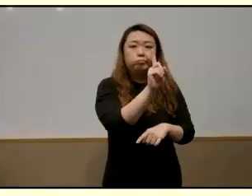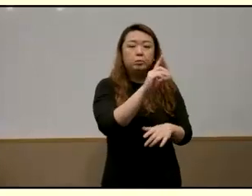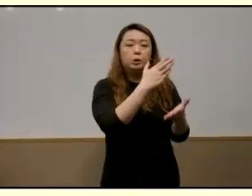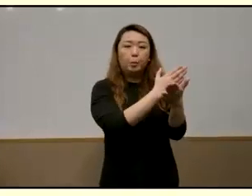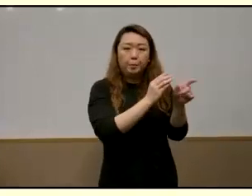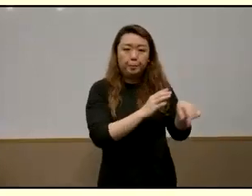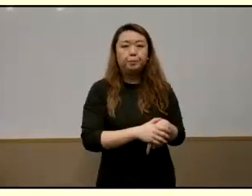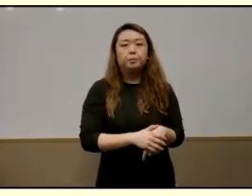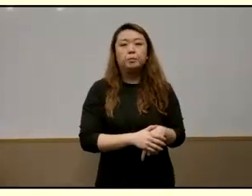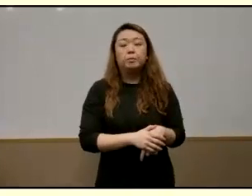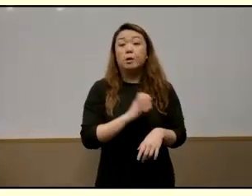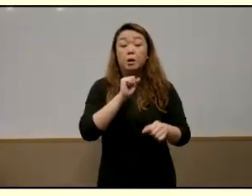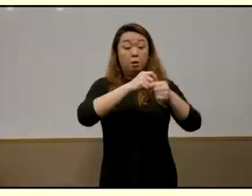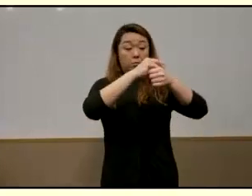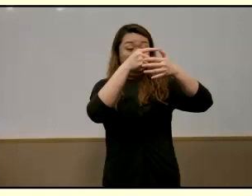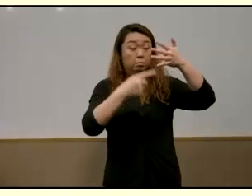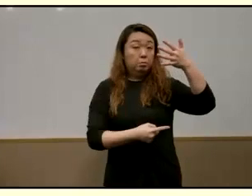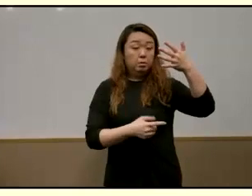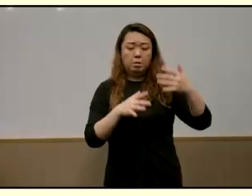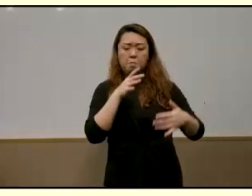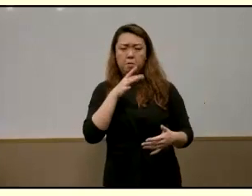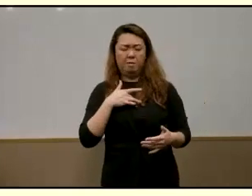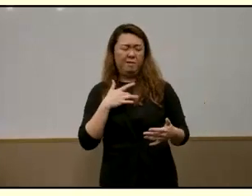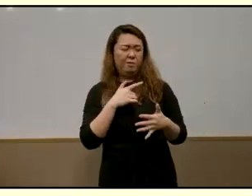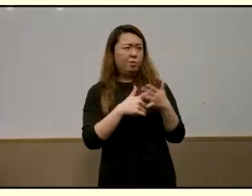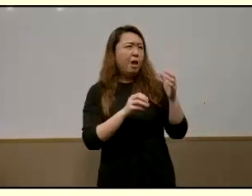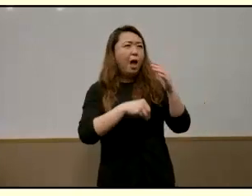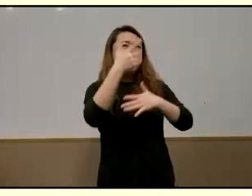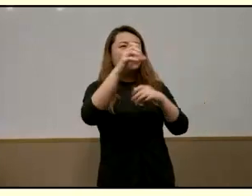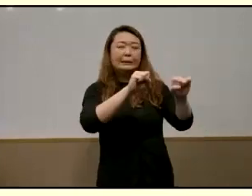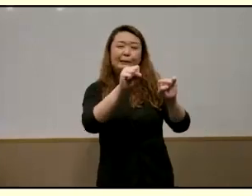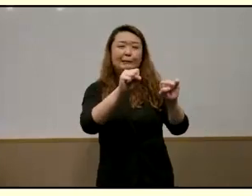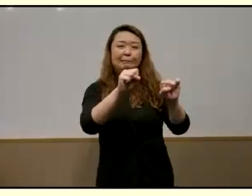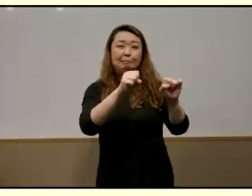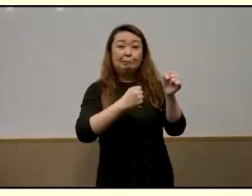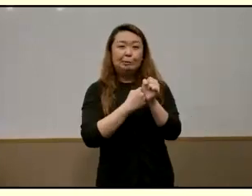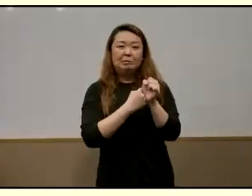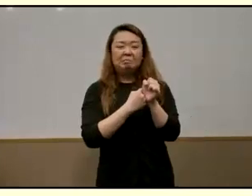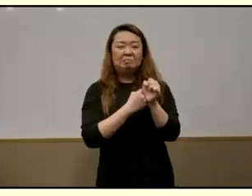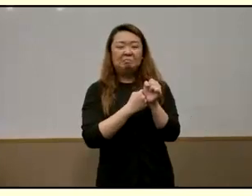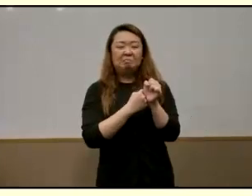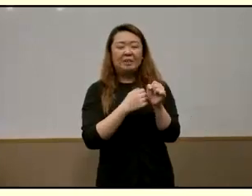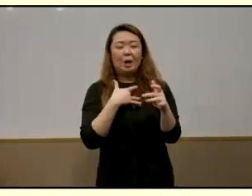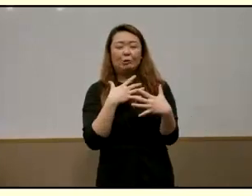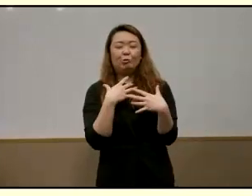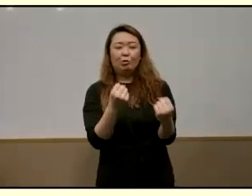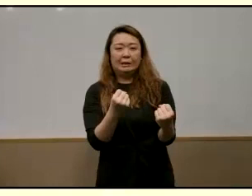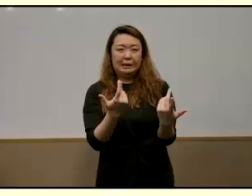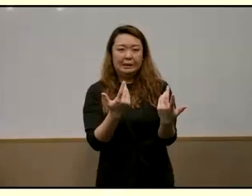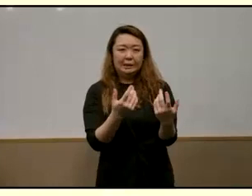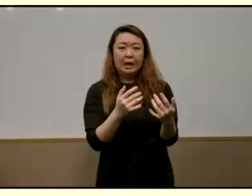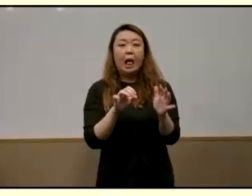list of people and systems out there that could not be trusted and jushri felt particularly for quote low-income uneducated families like herself